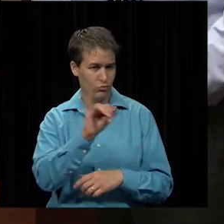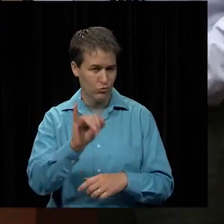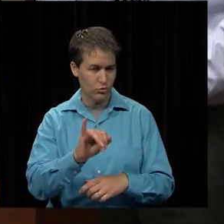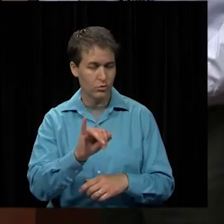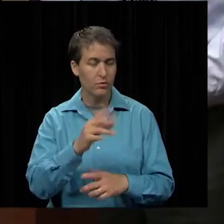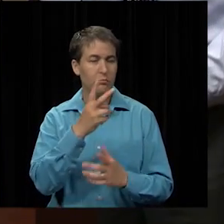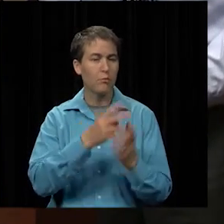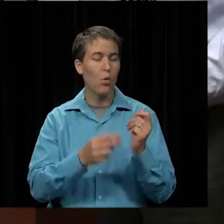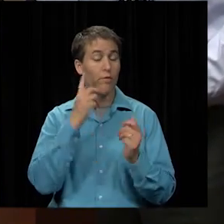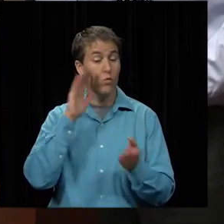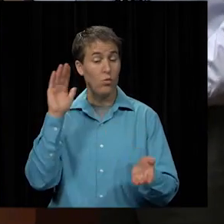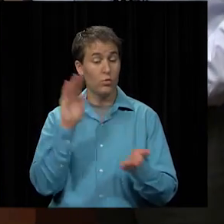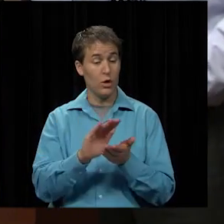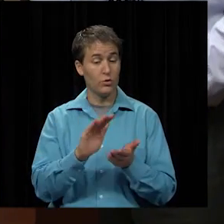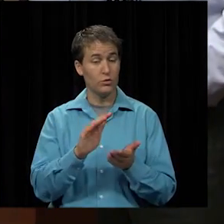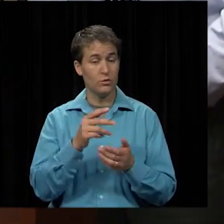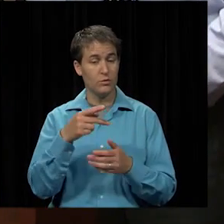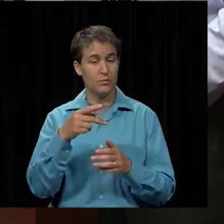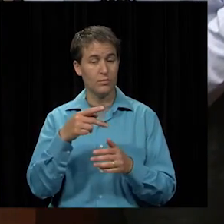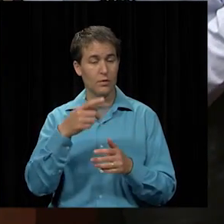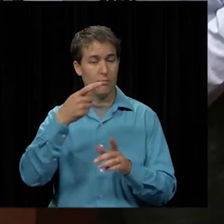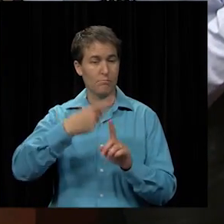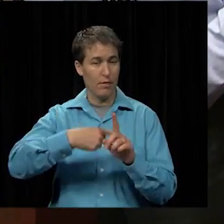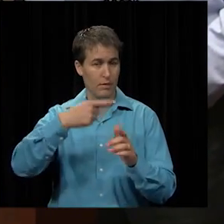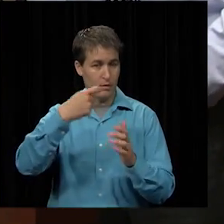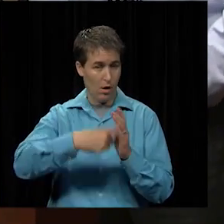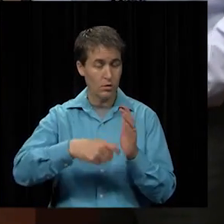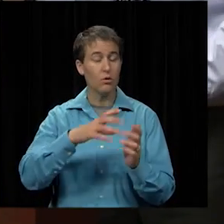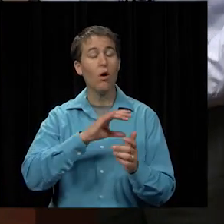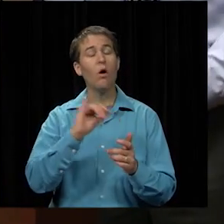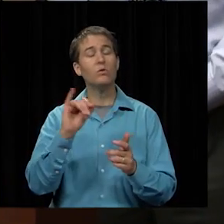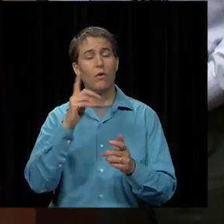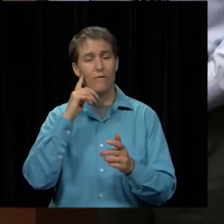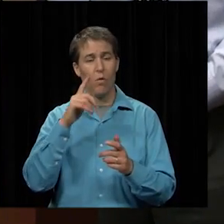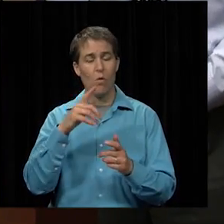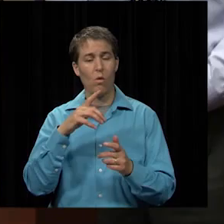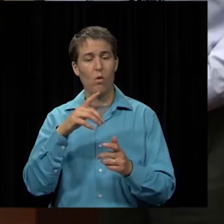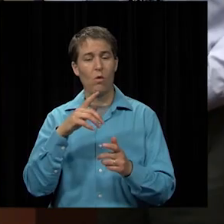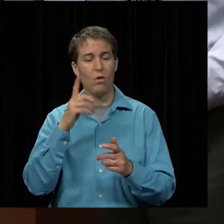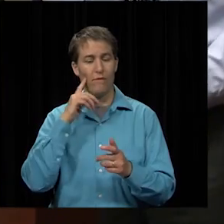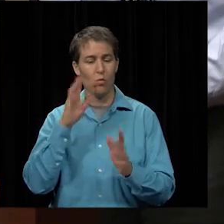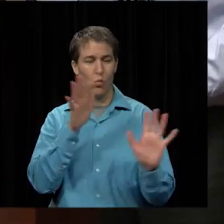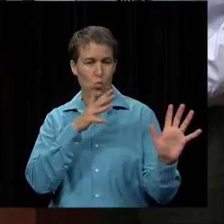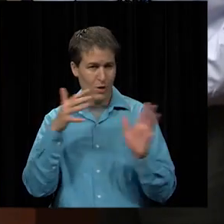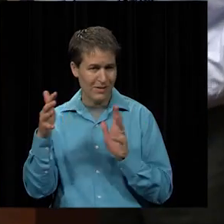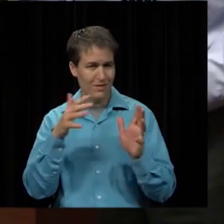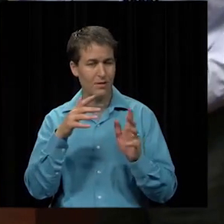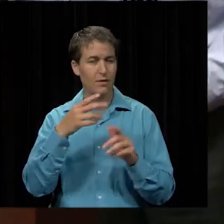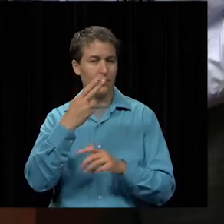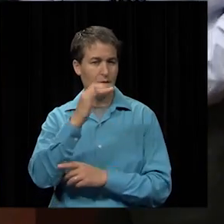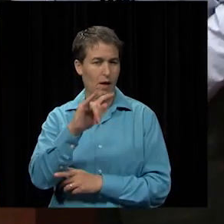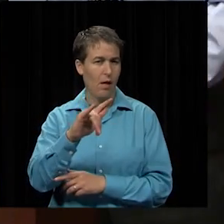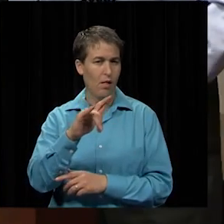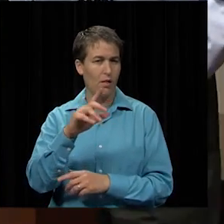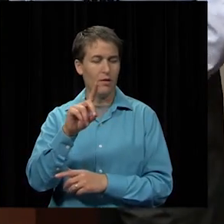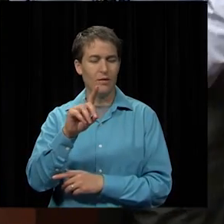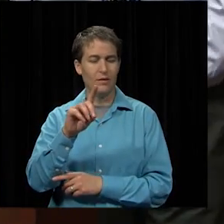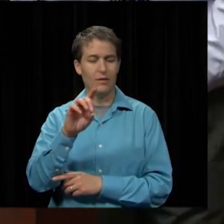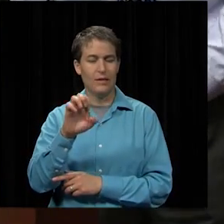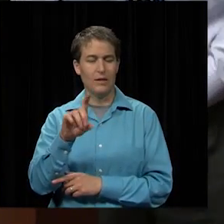both in a reduction in the premium, as well as more favorable terms on the wind and hail deductible that we've seen in the past.